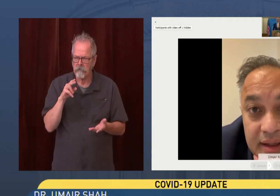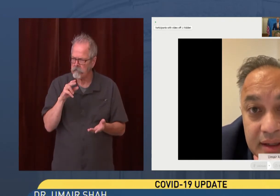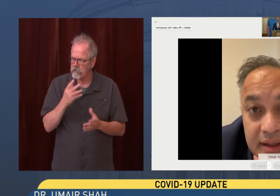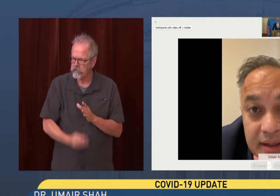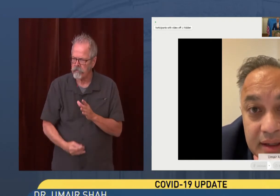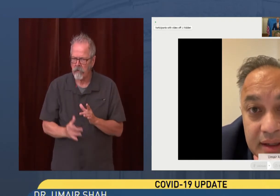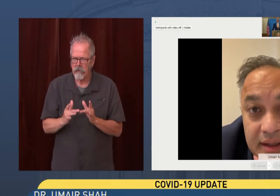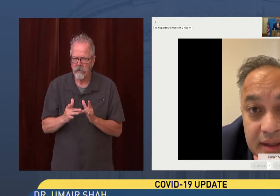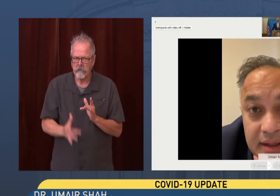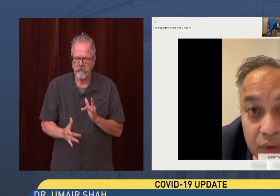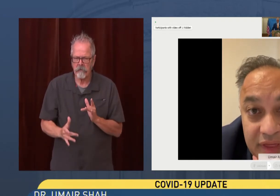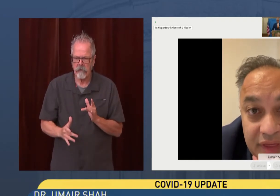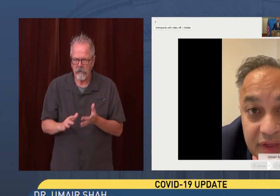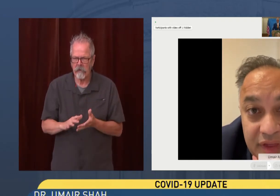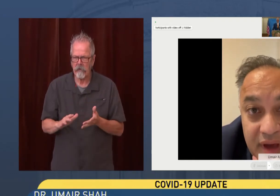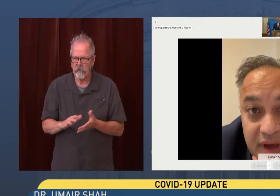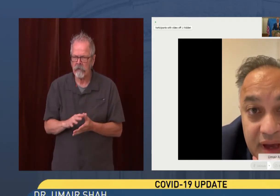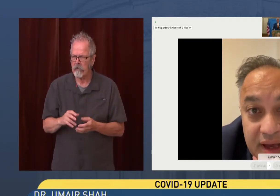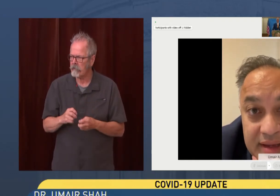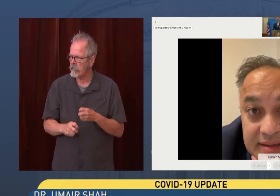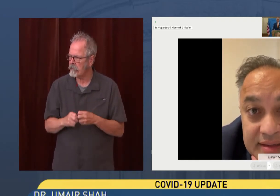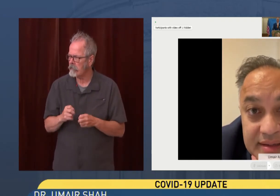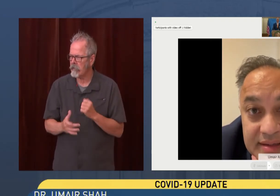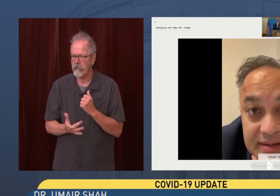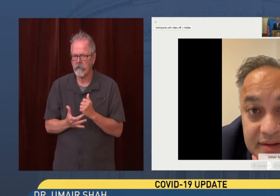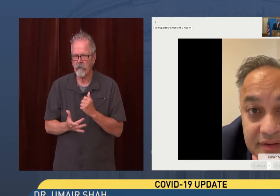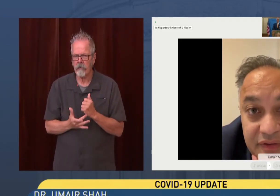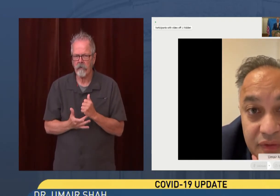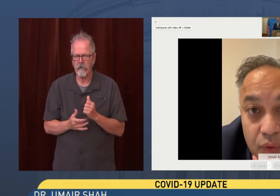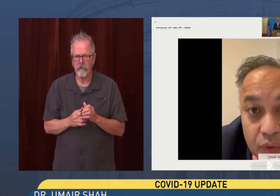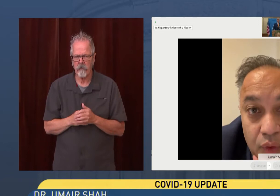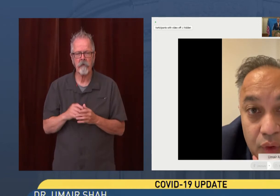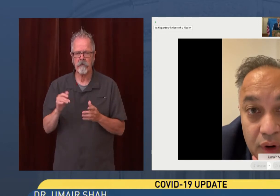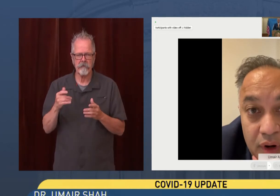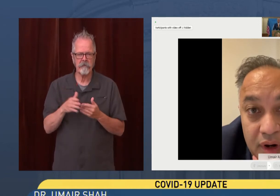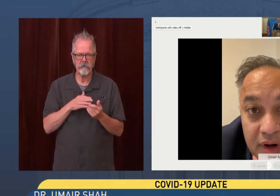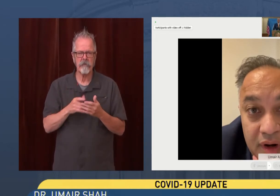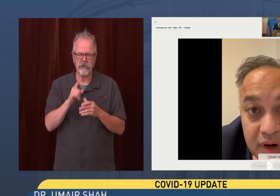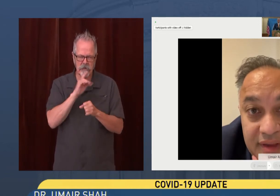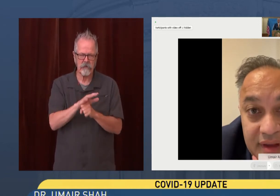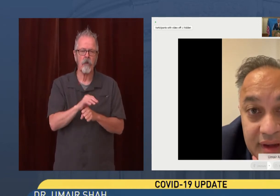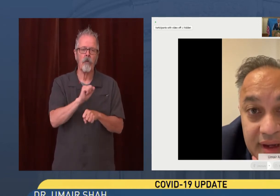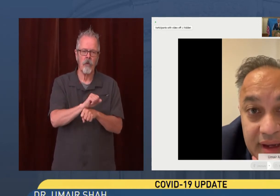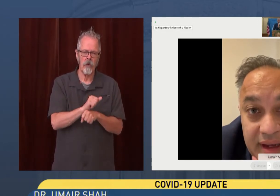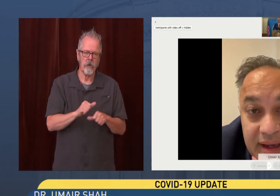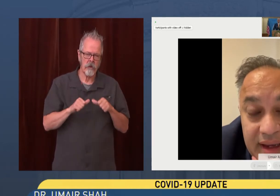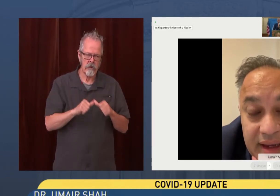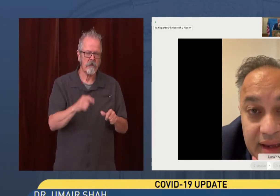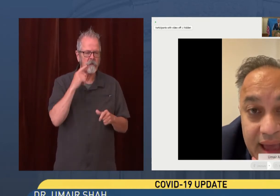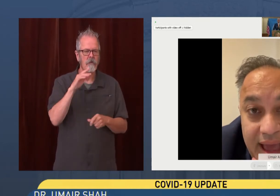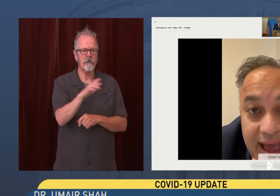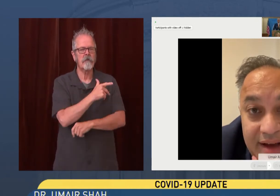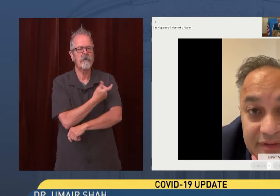...working with us for the efforts of increased vaccinations. And we also want...